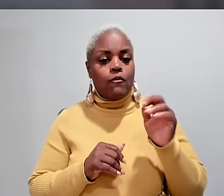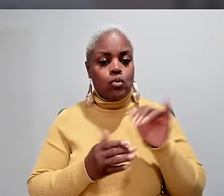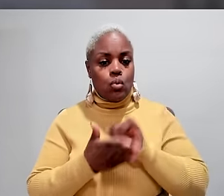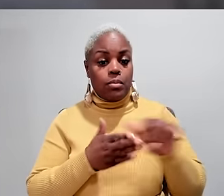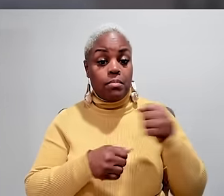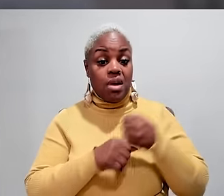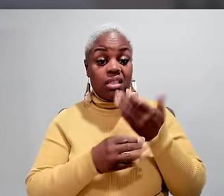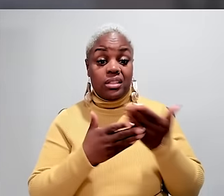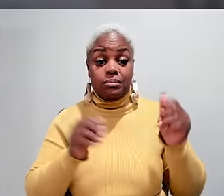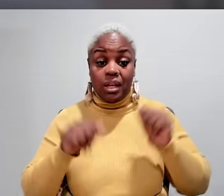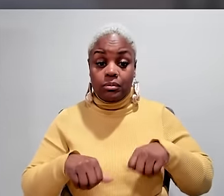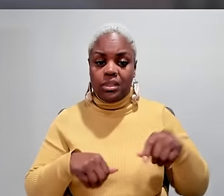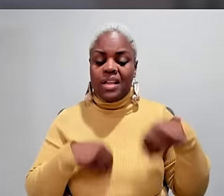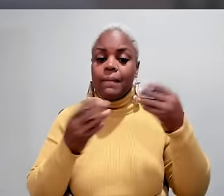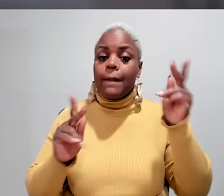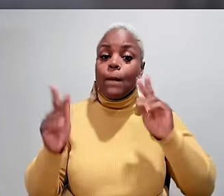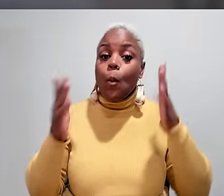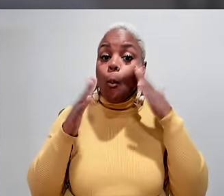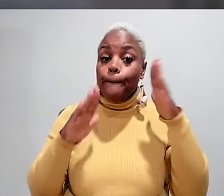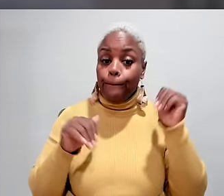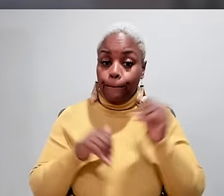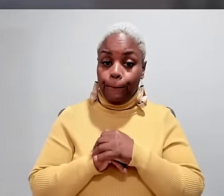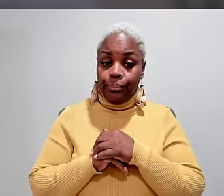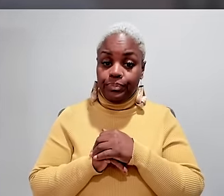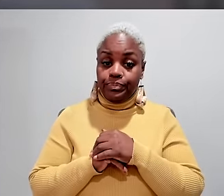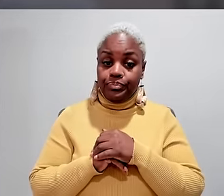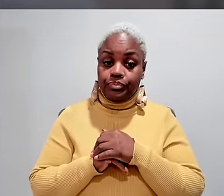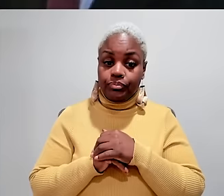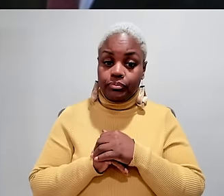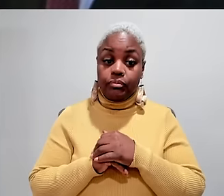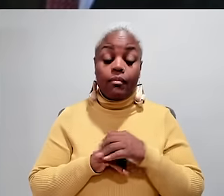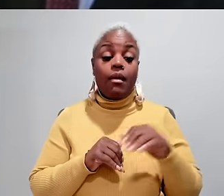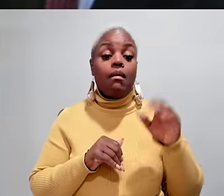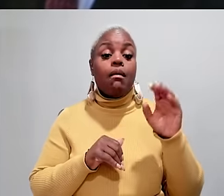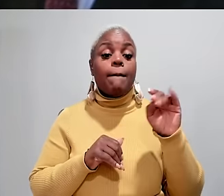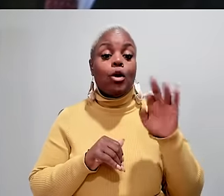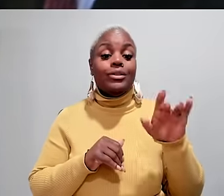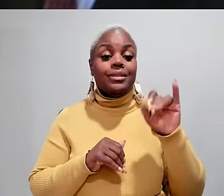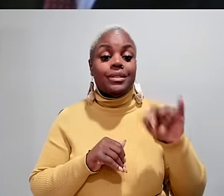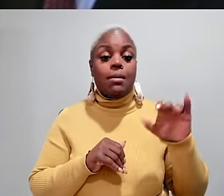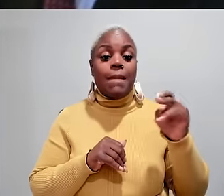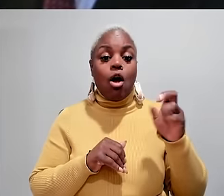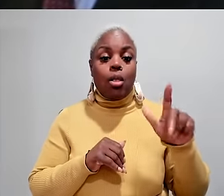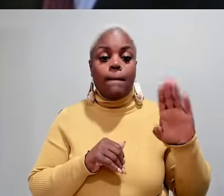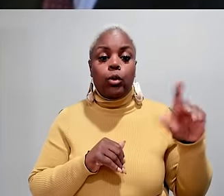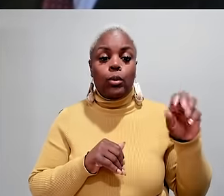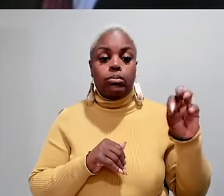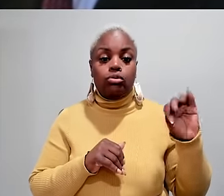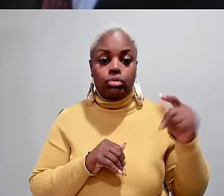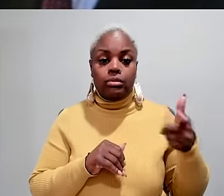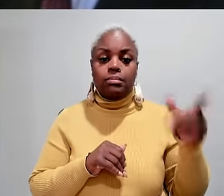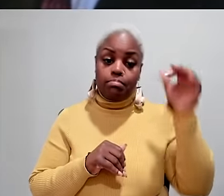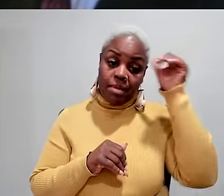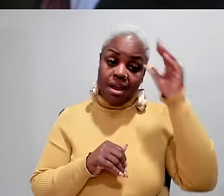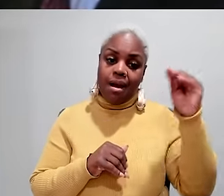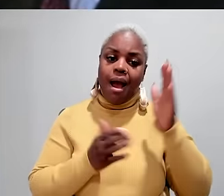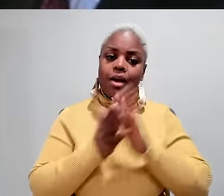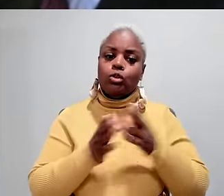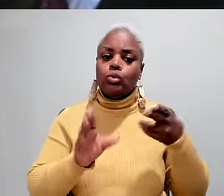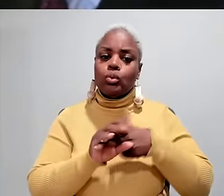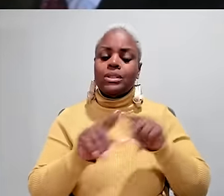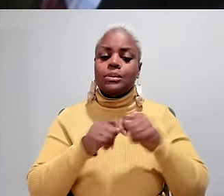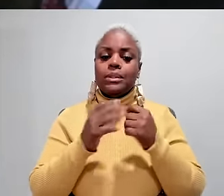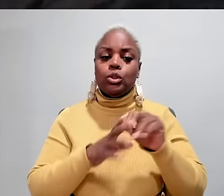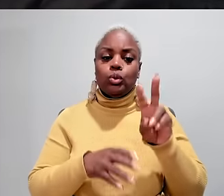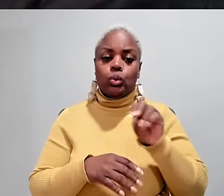made things possible. He gave people hope. JUDY Former New York City Mayor Michael Bloomberg says